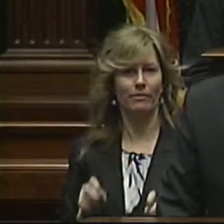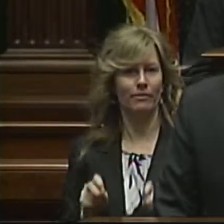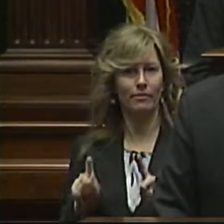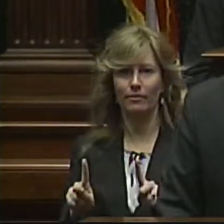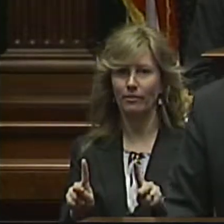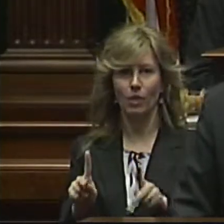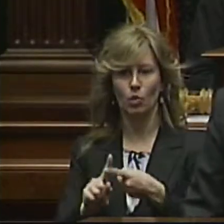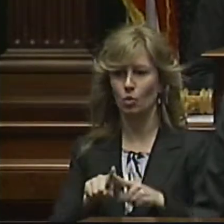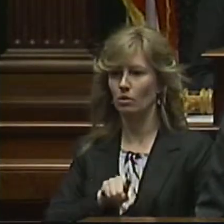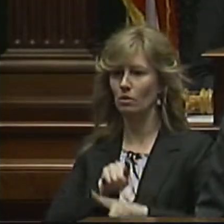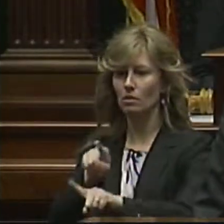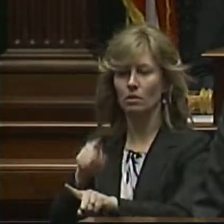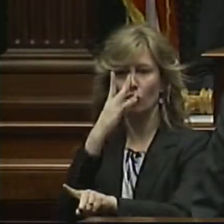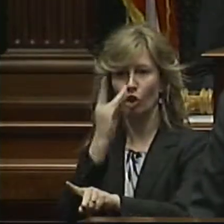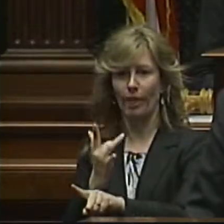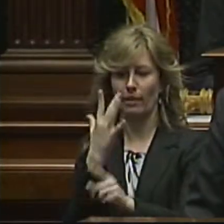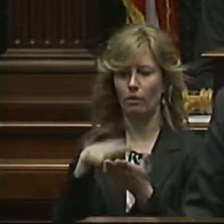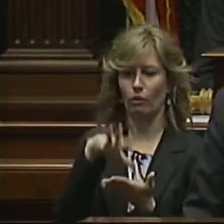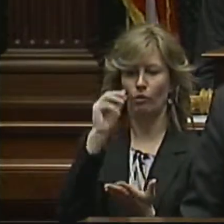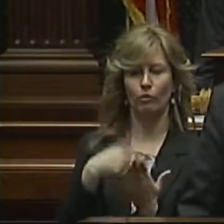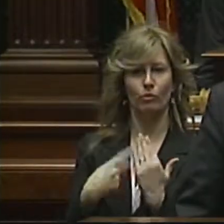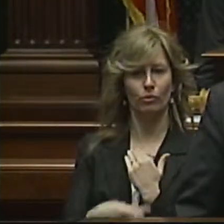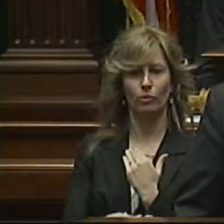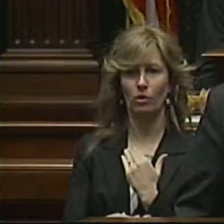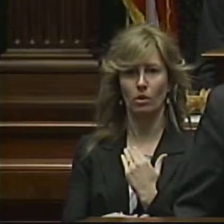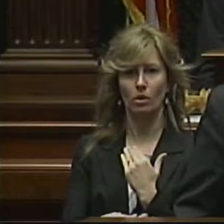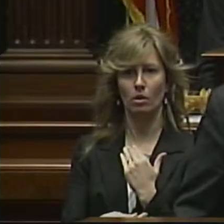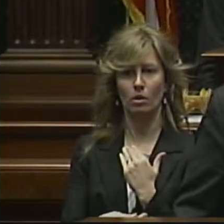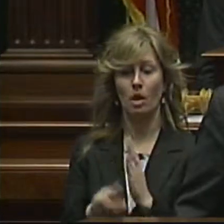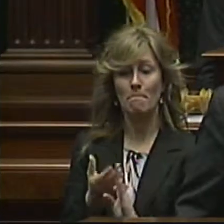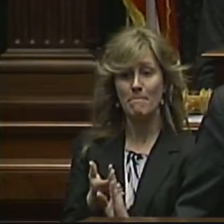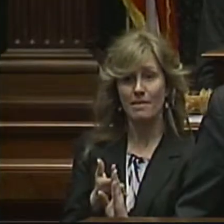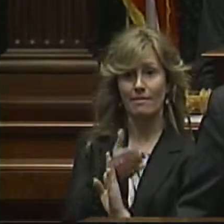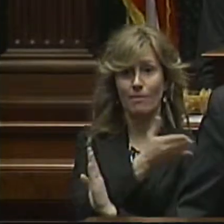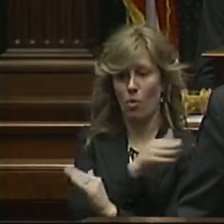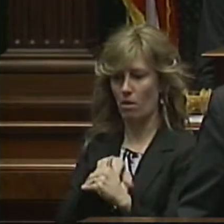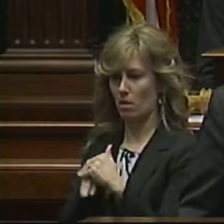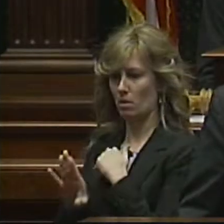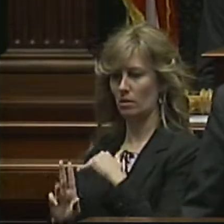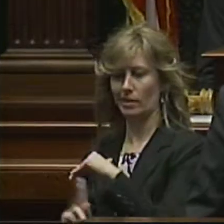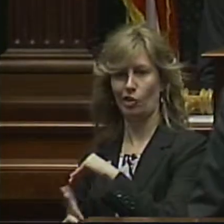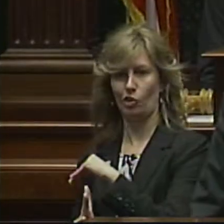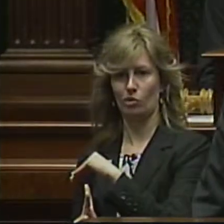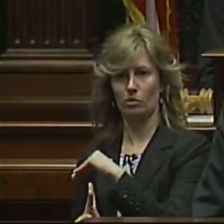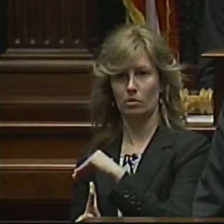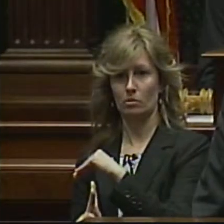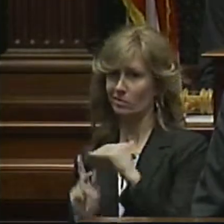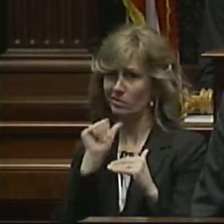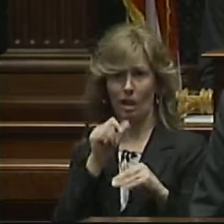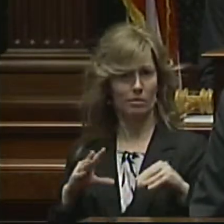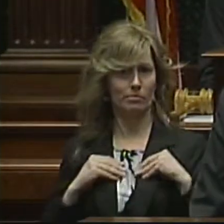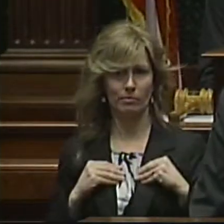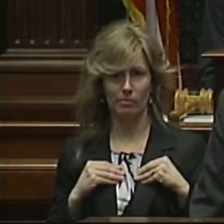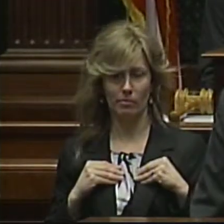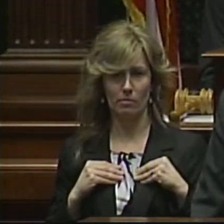to attend early learning programs before they enter kindergarten. That's unacceptable.